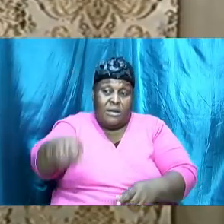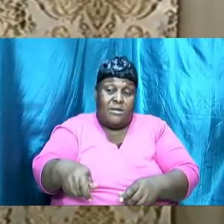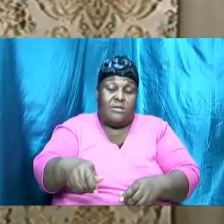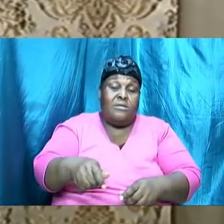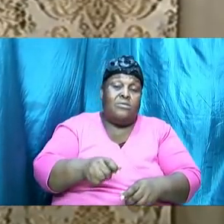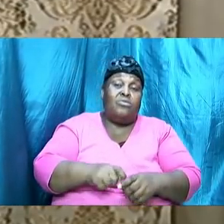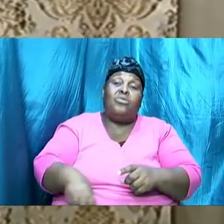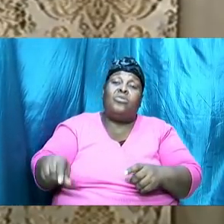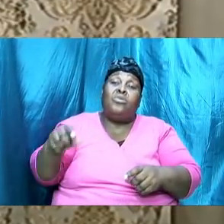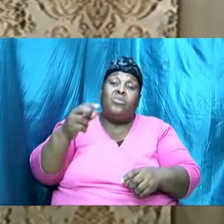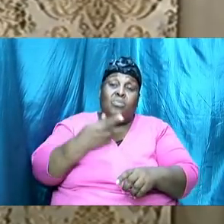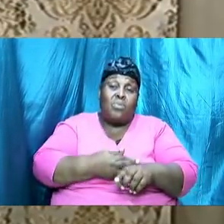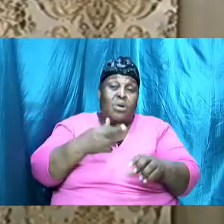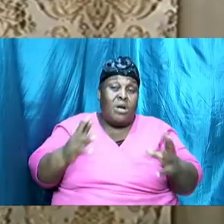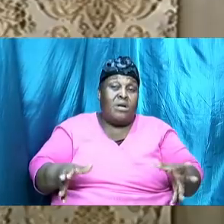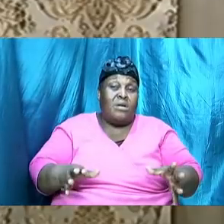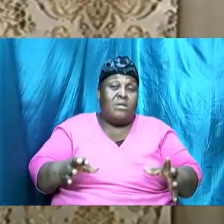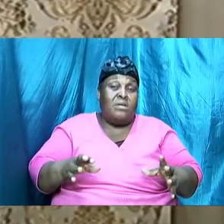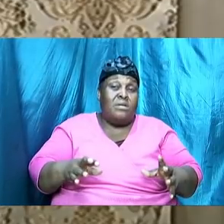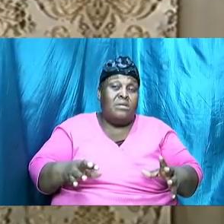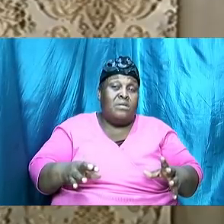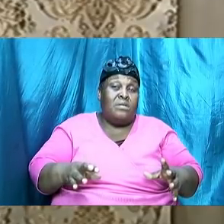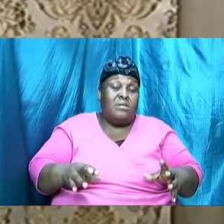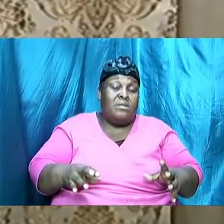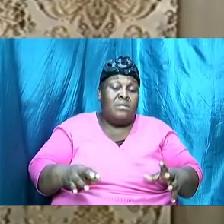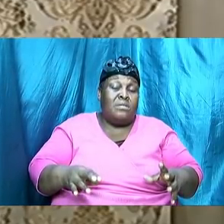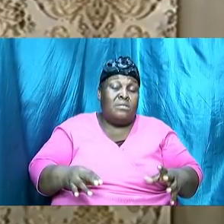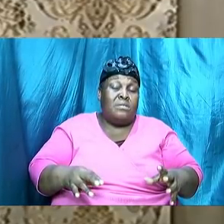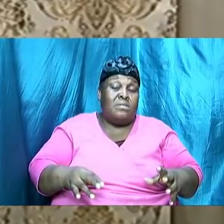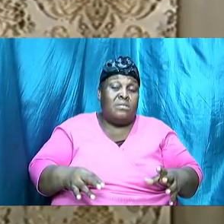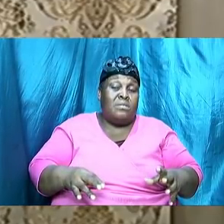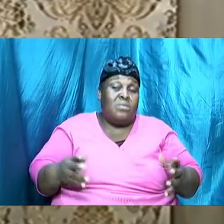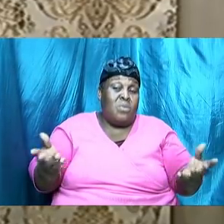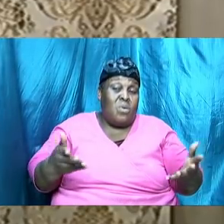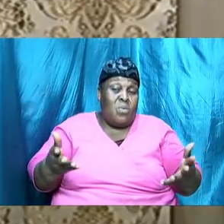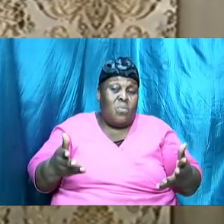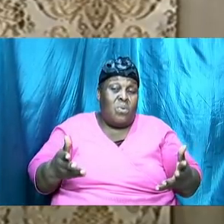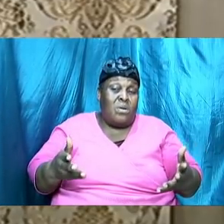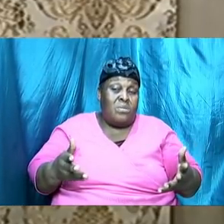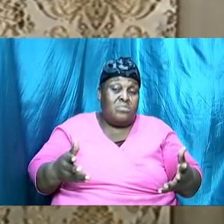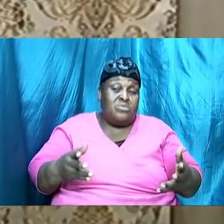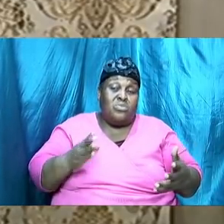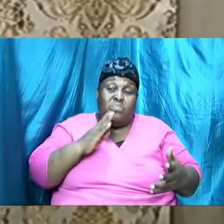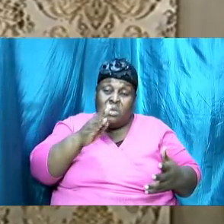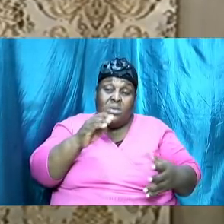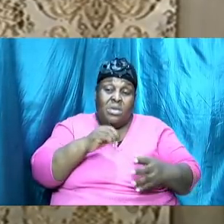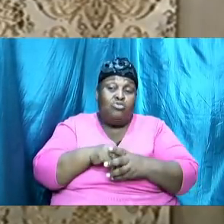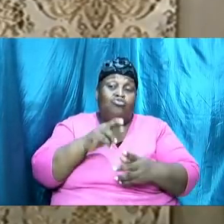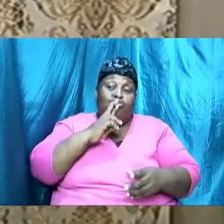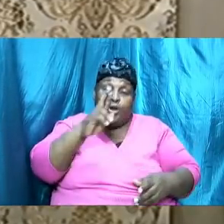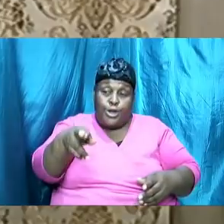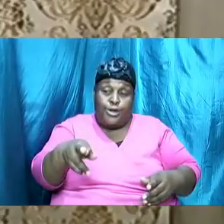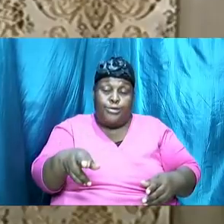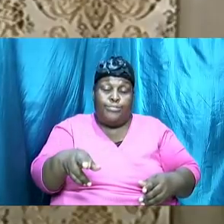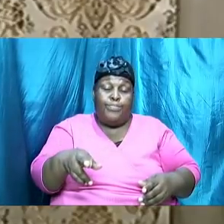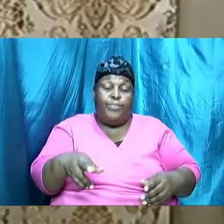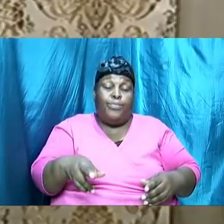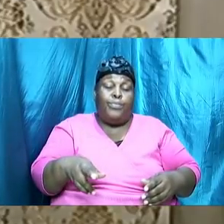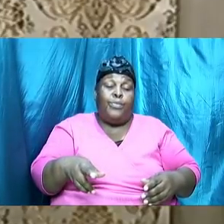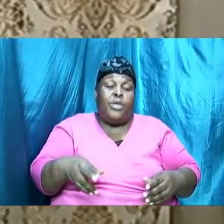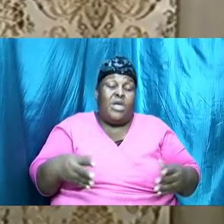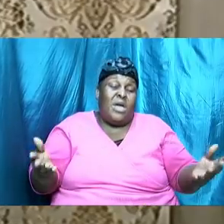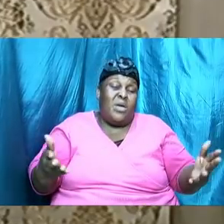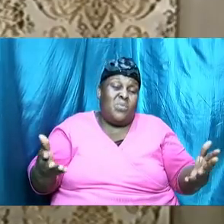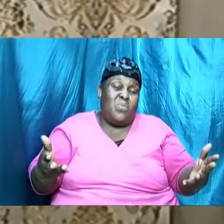so that what was to have reality and what